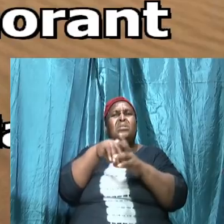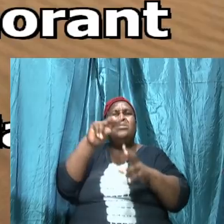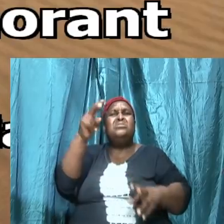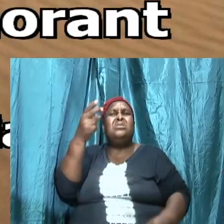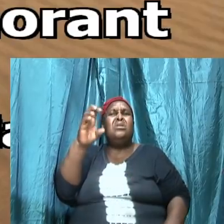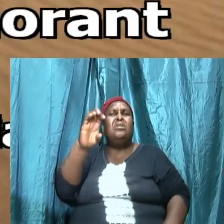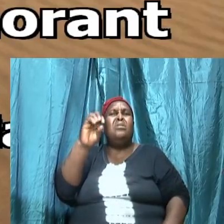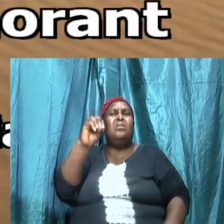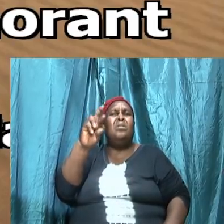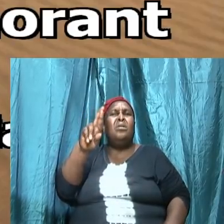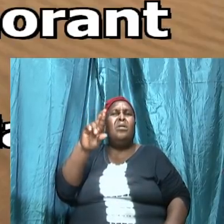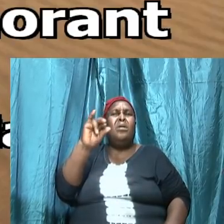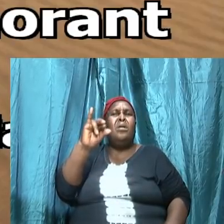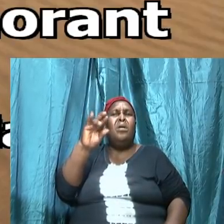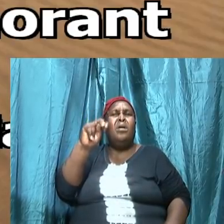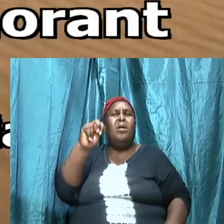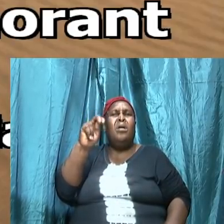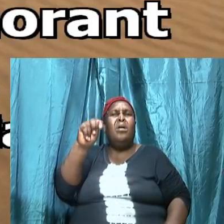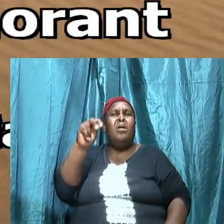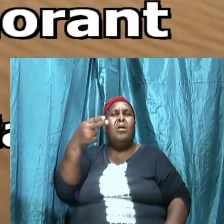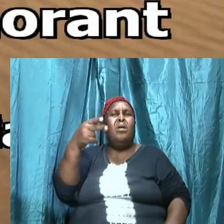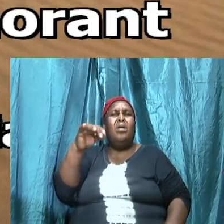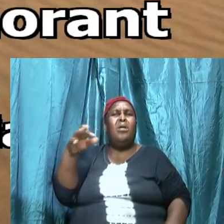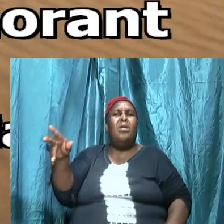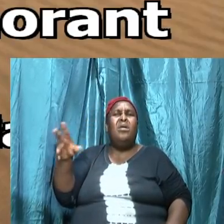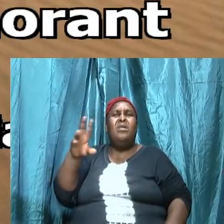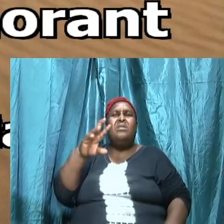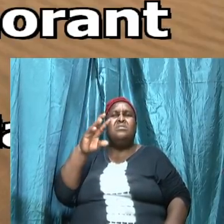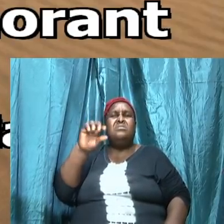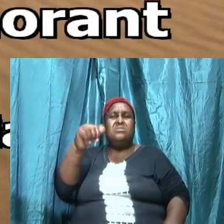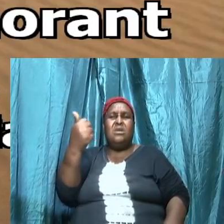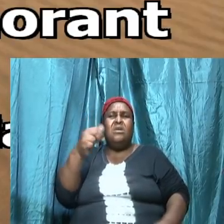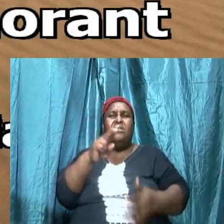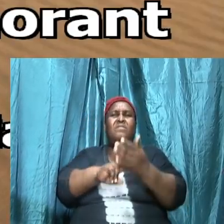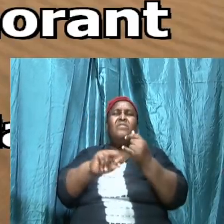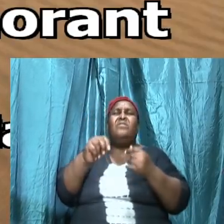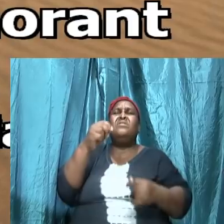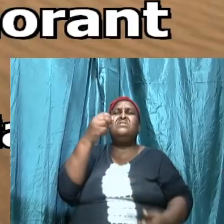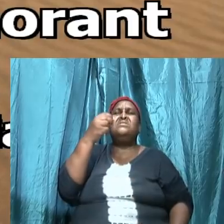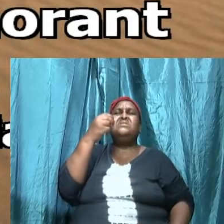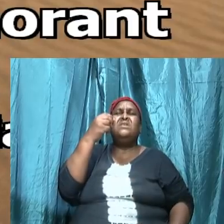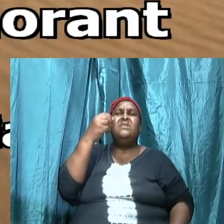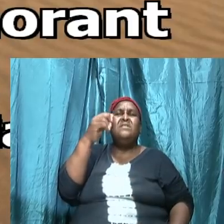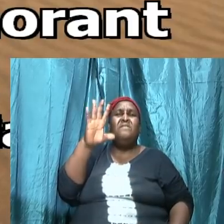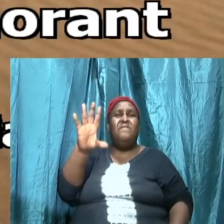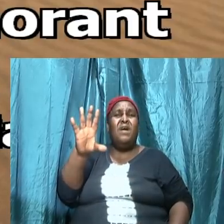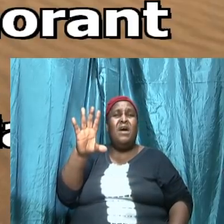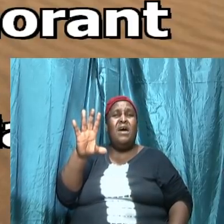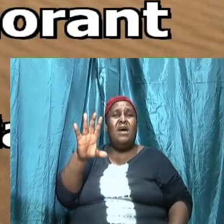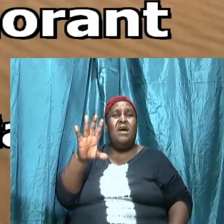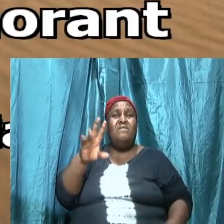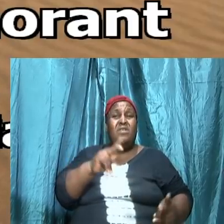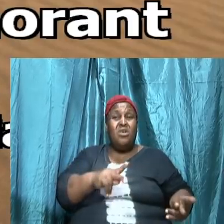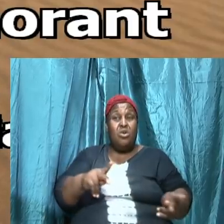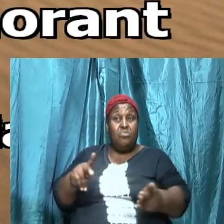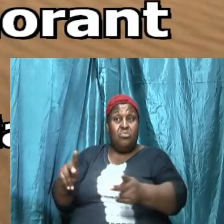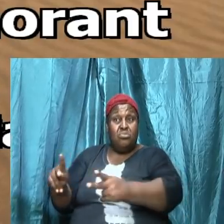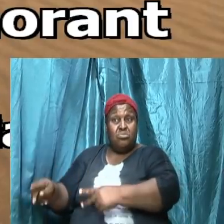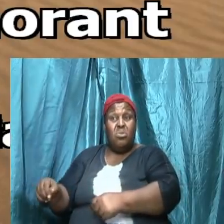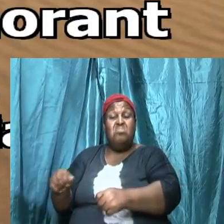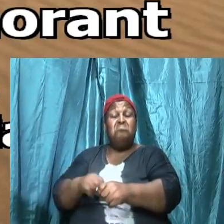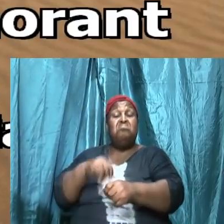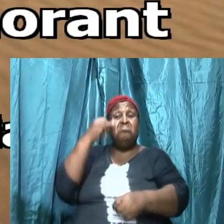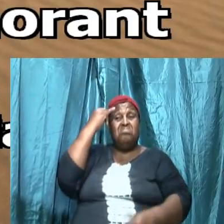and verse 5 casting down imagination he's saying that look this is where the enemy is attacking he's on a road and he's